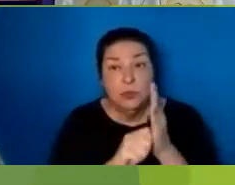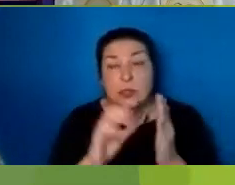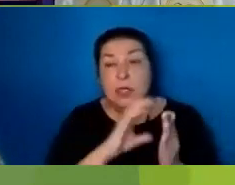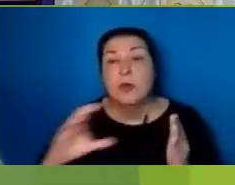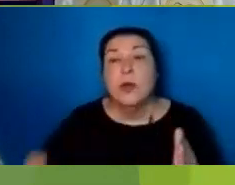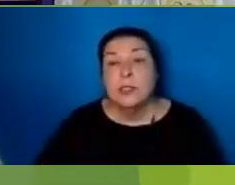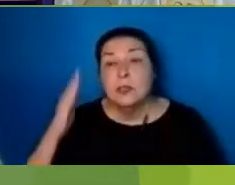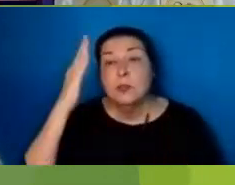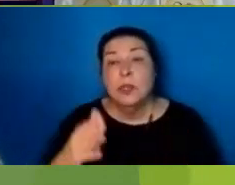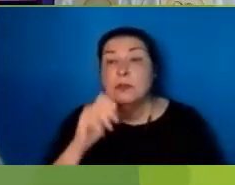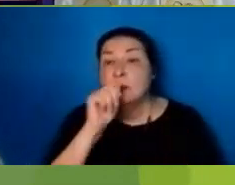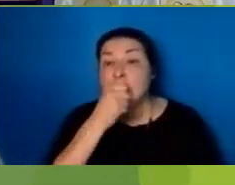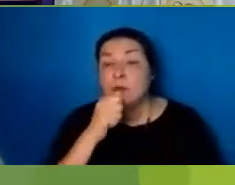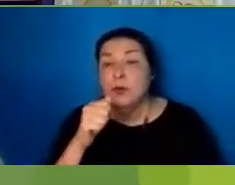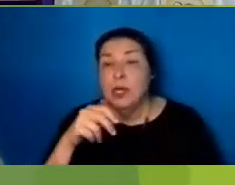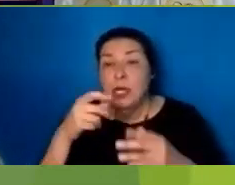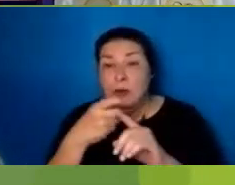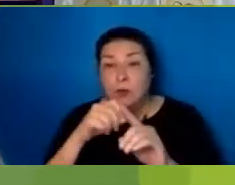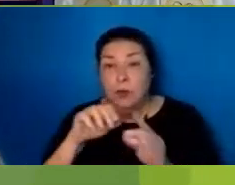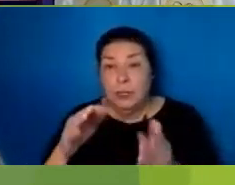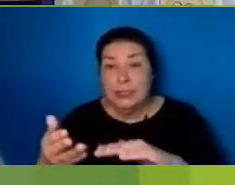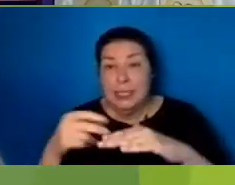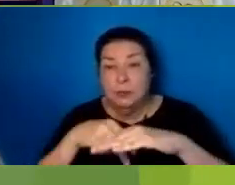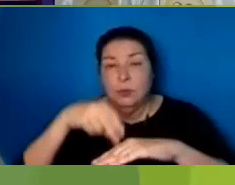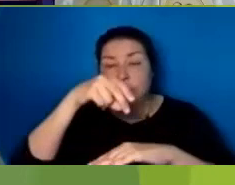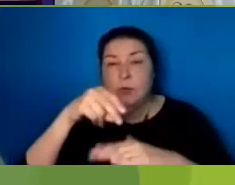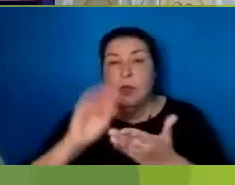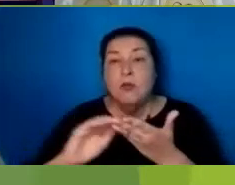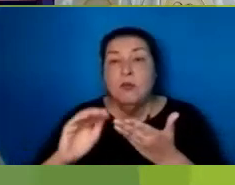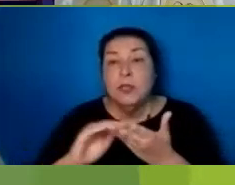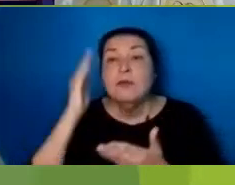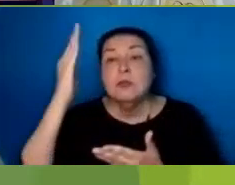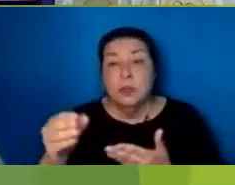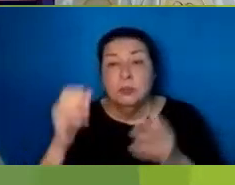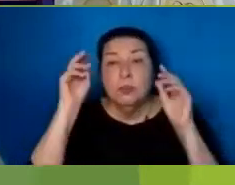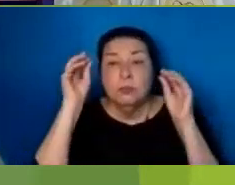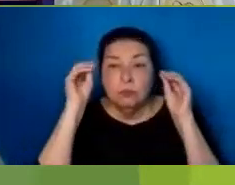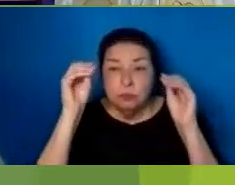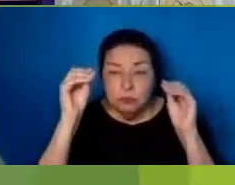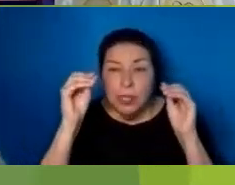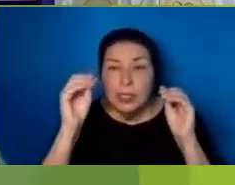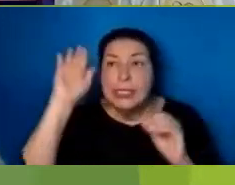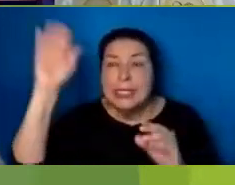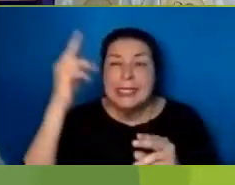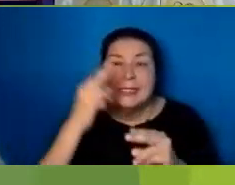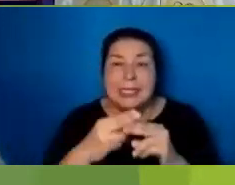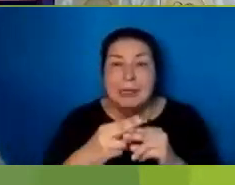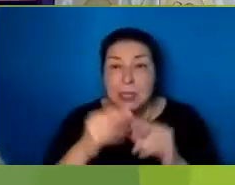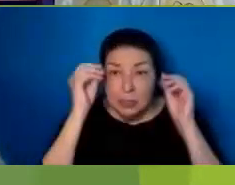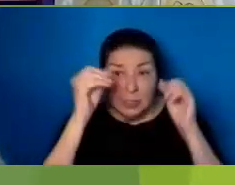From the Dead Repentance And forgiveness Shall be Preached In his Name It will Be preached To all Nations